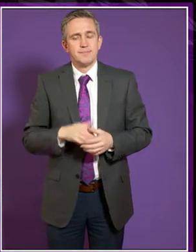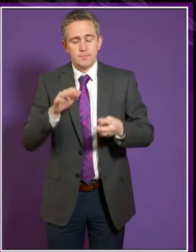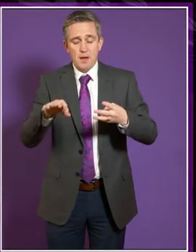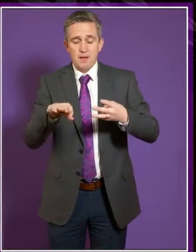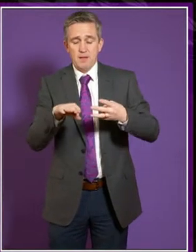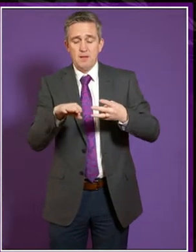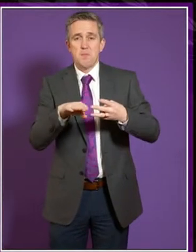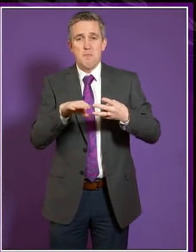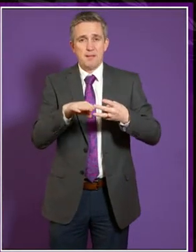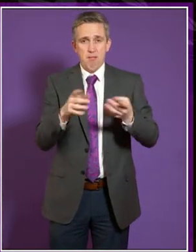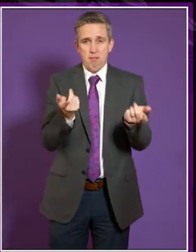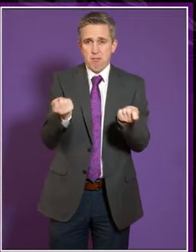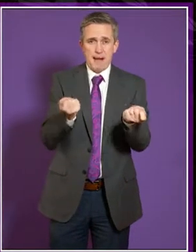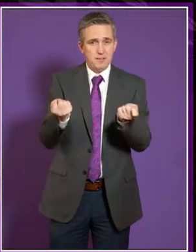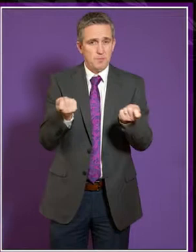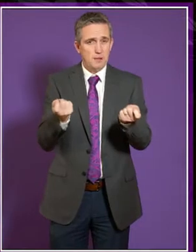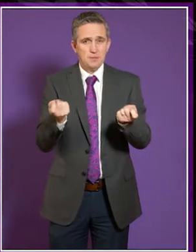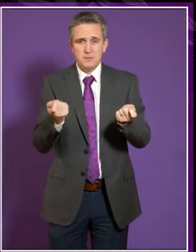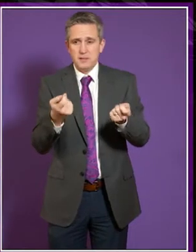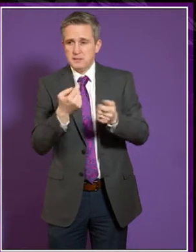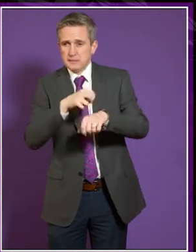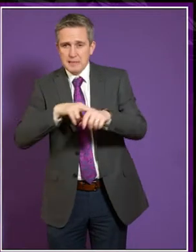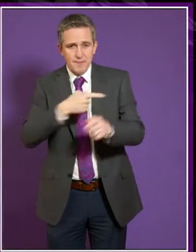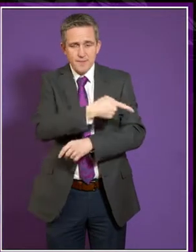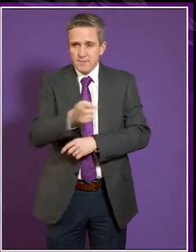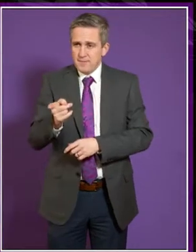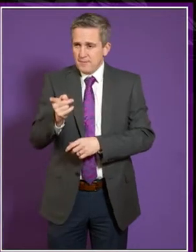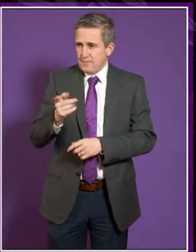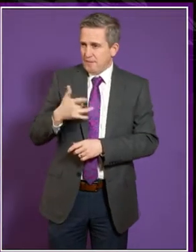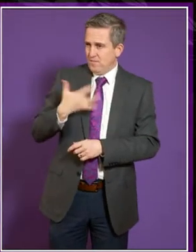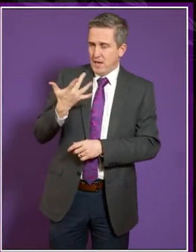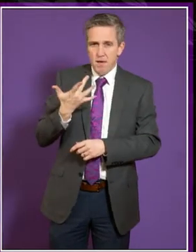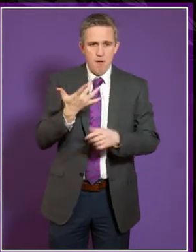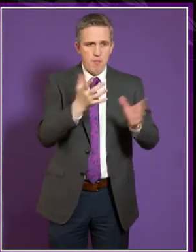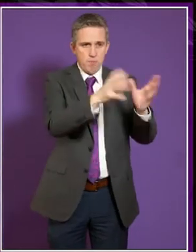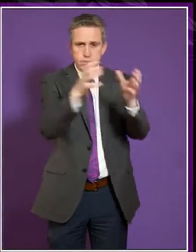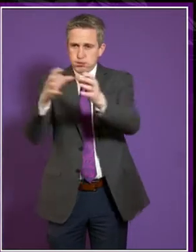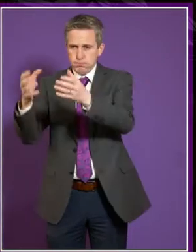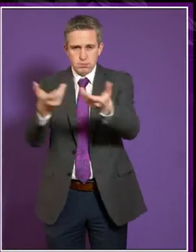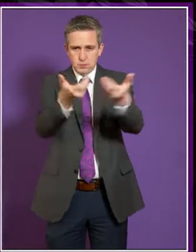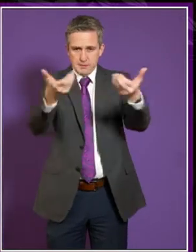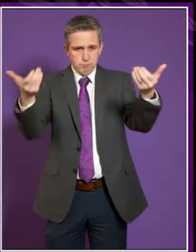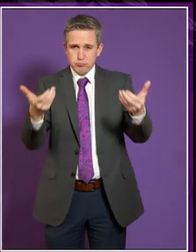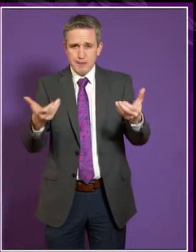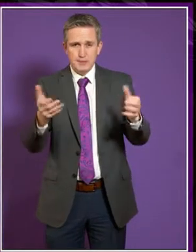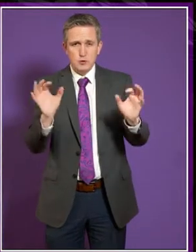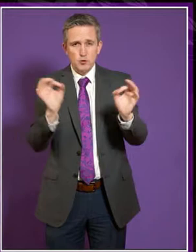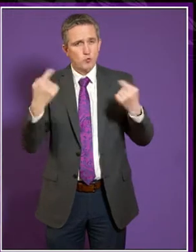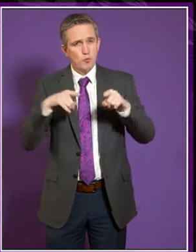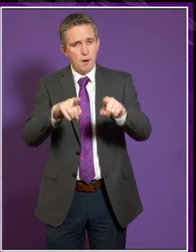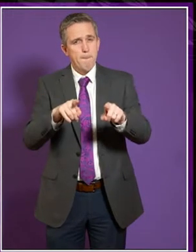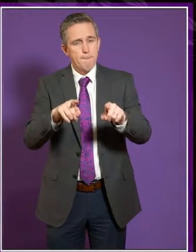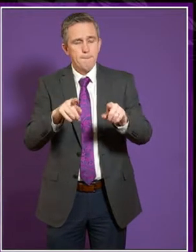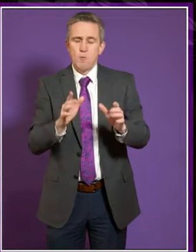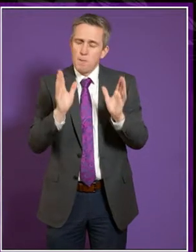an institution or the grassroots of an institution, it can appear all very, very separated, I think, in a way. And it's important to